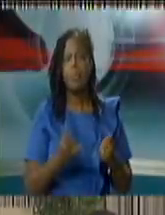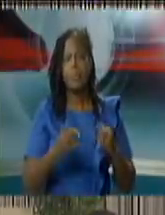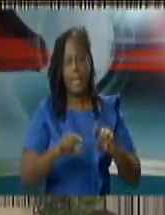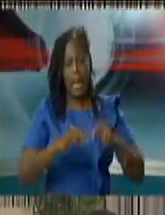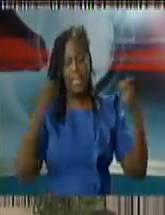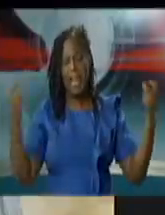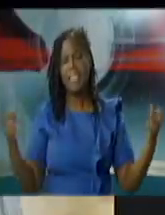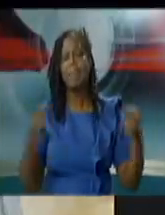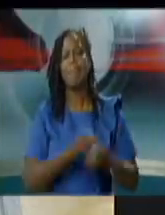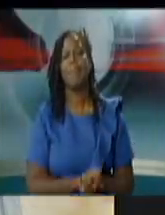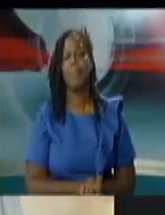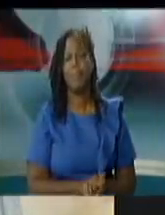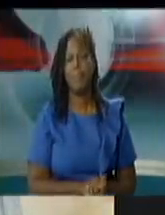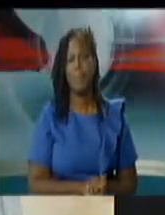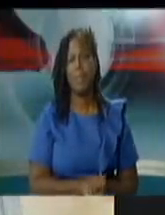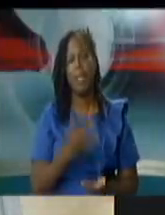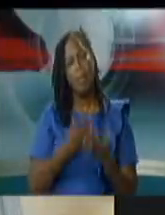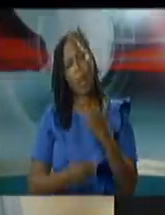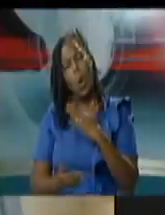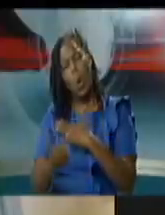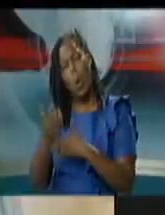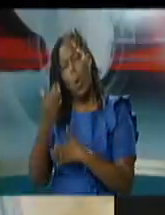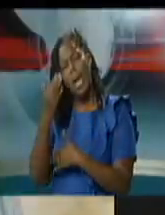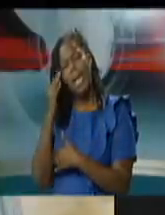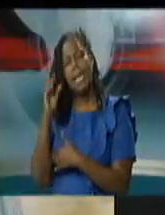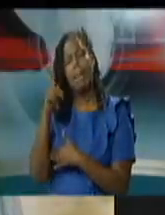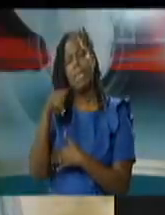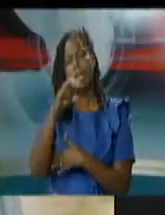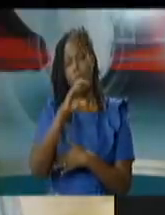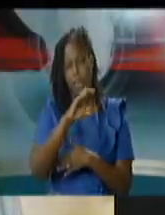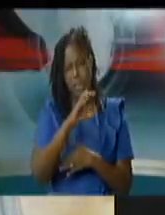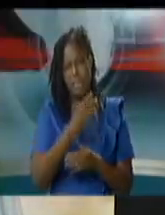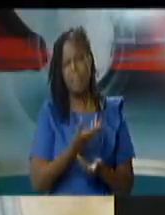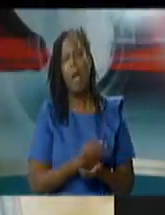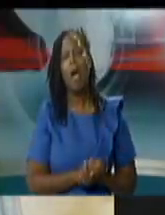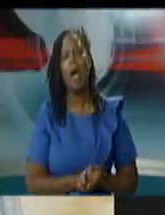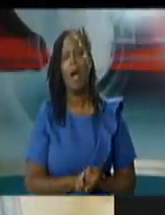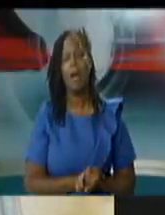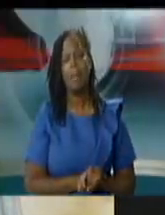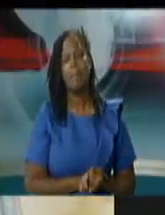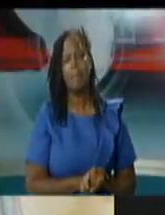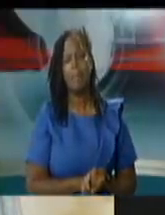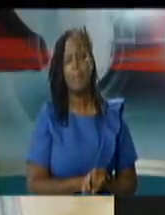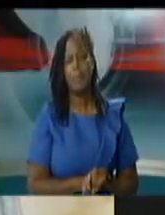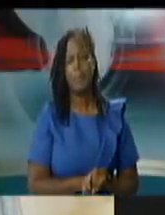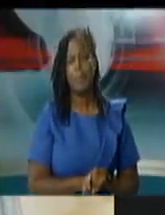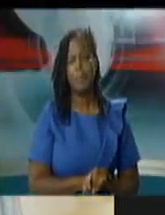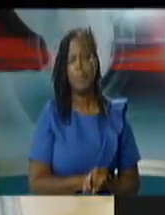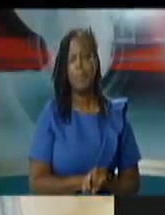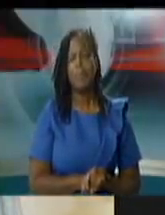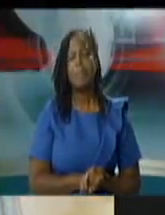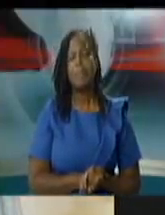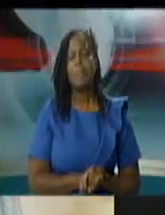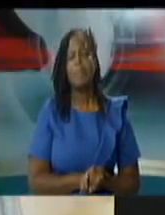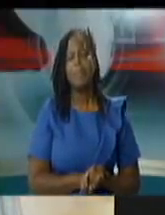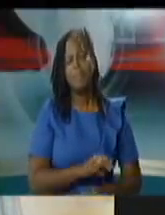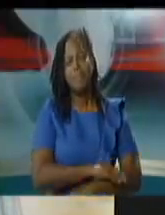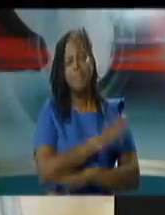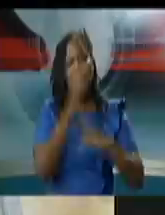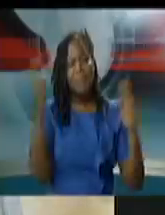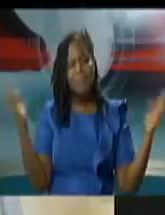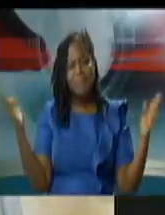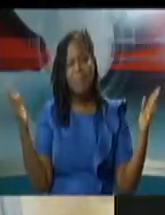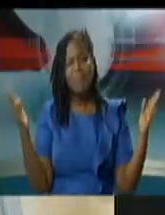um morning um i just wanted to